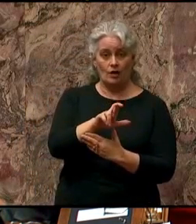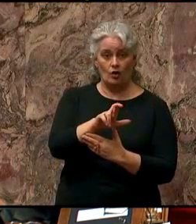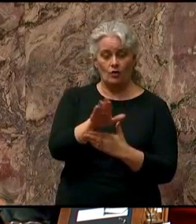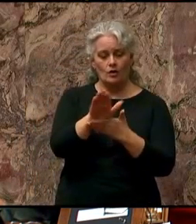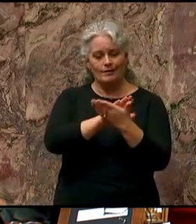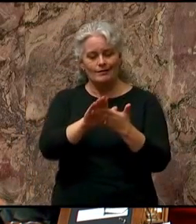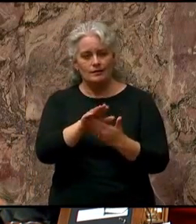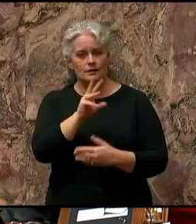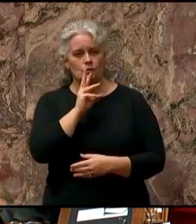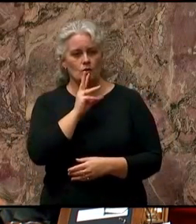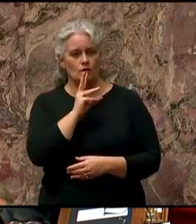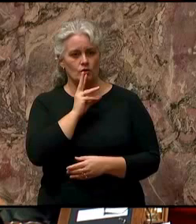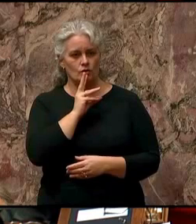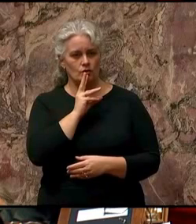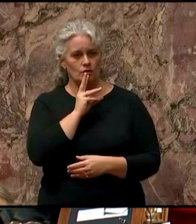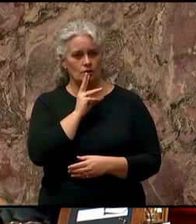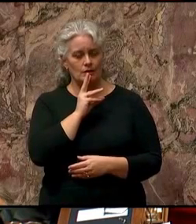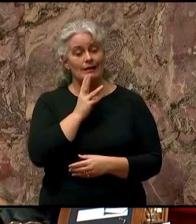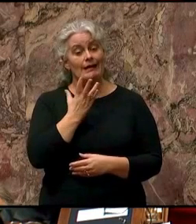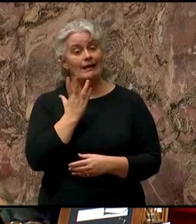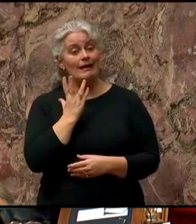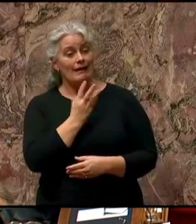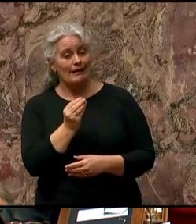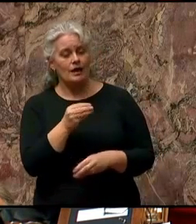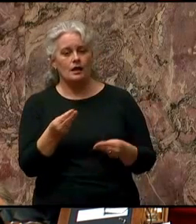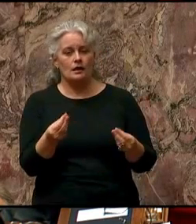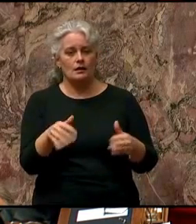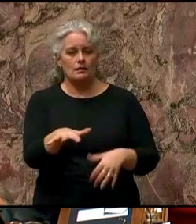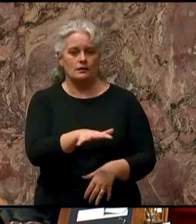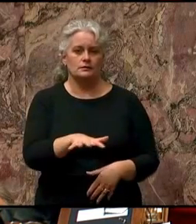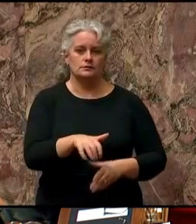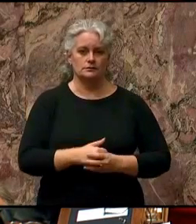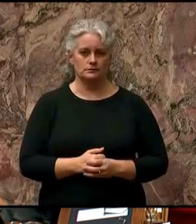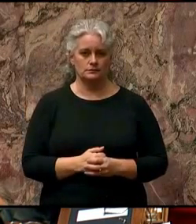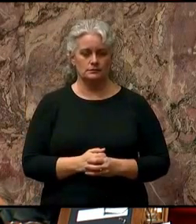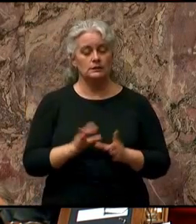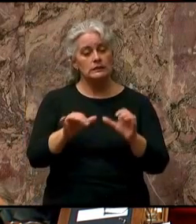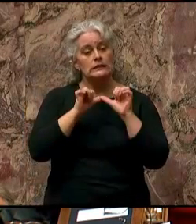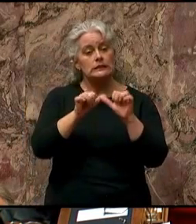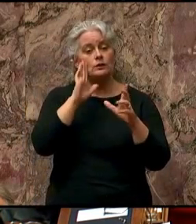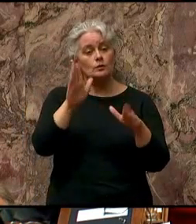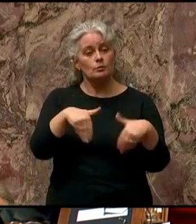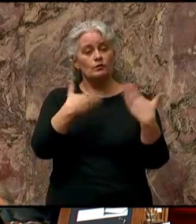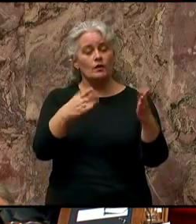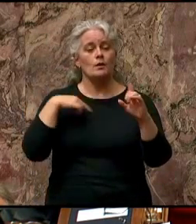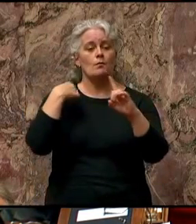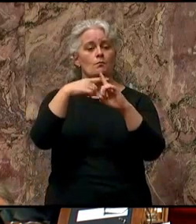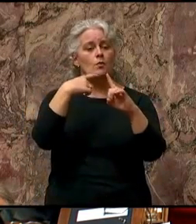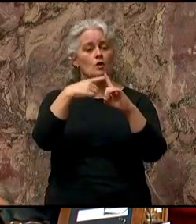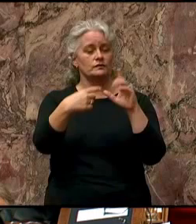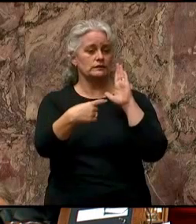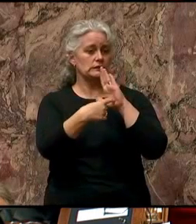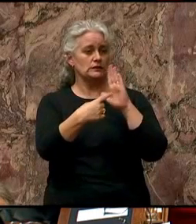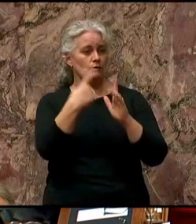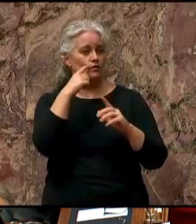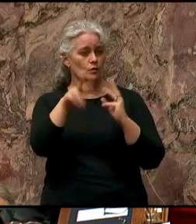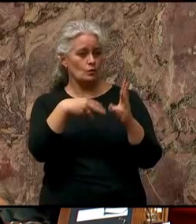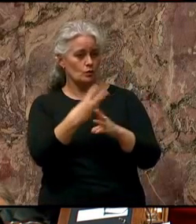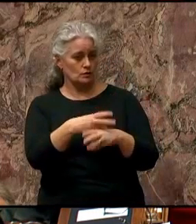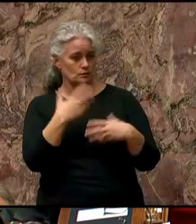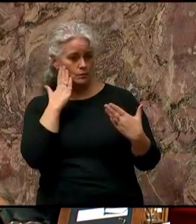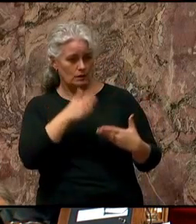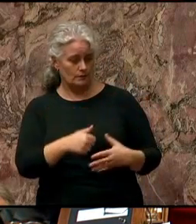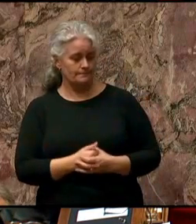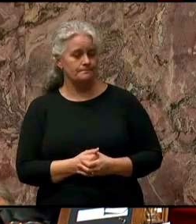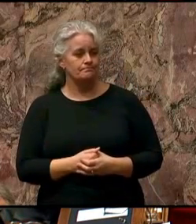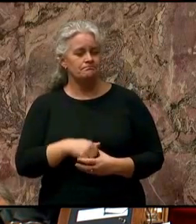our clean water, and our land. We will continue to provide a positive example to the world that there